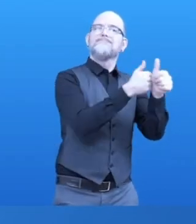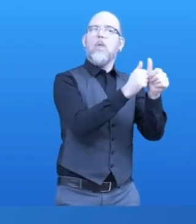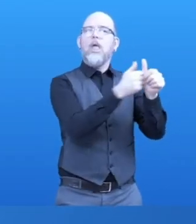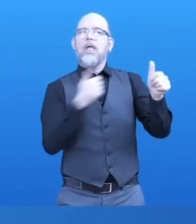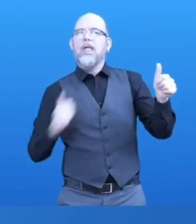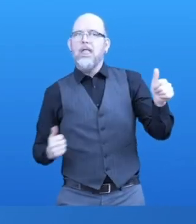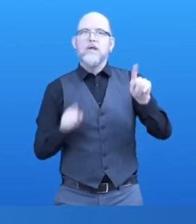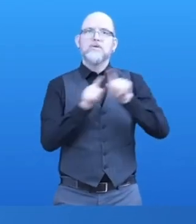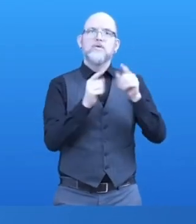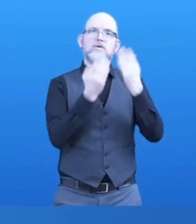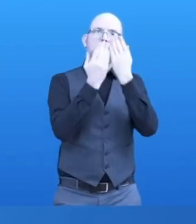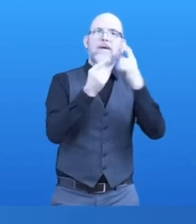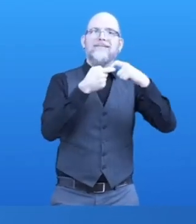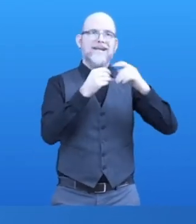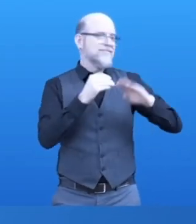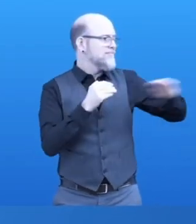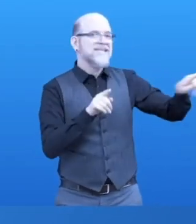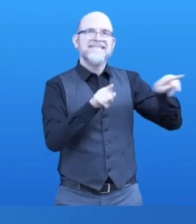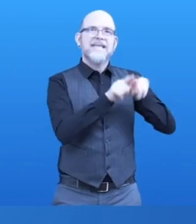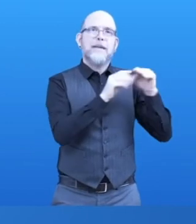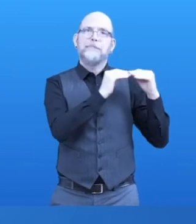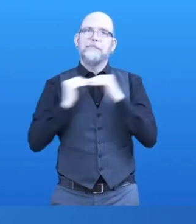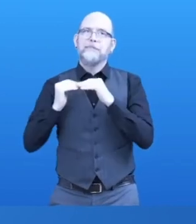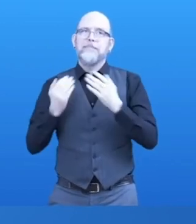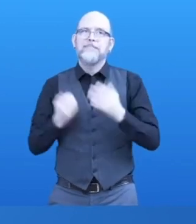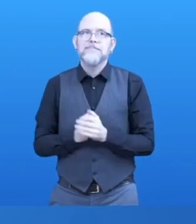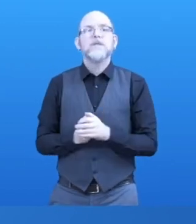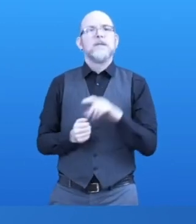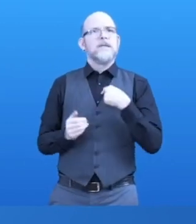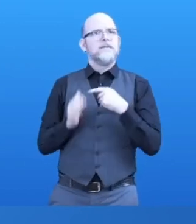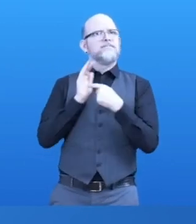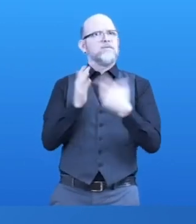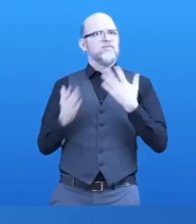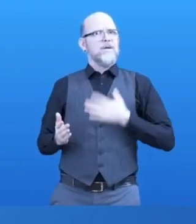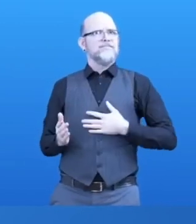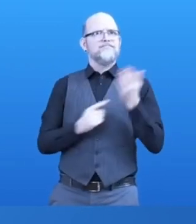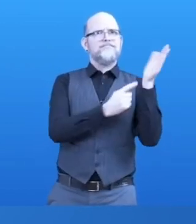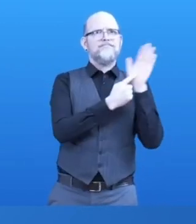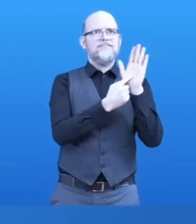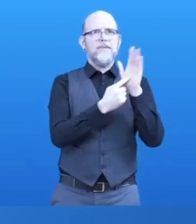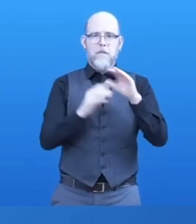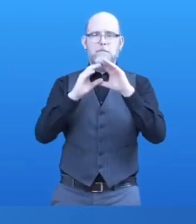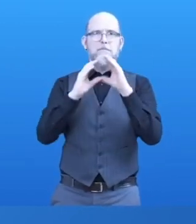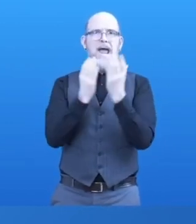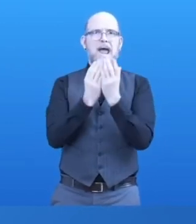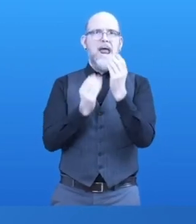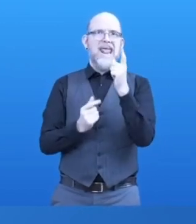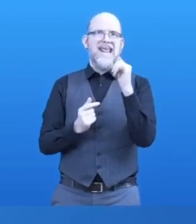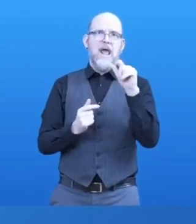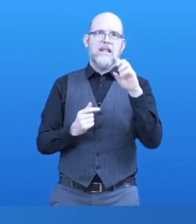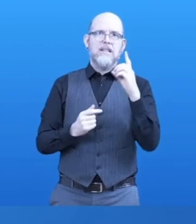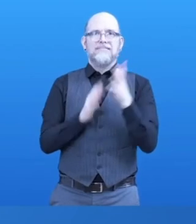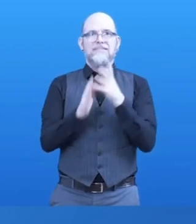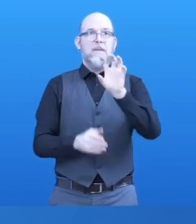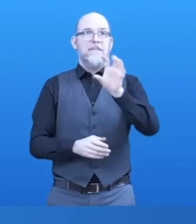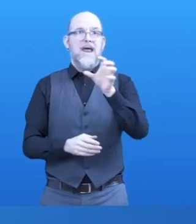So let me introduce you to Bolly Land. Bolly Land is a virtual imaginary world full of songs, stories and sounds where the